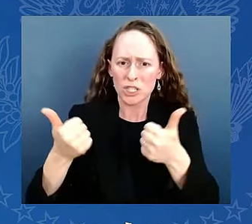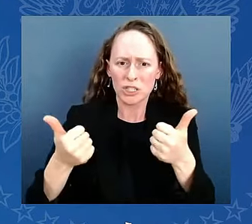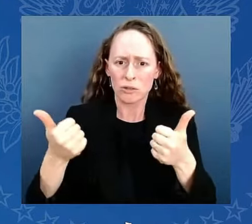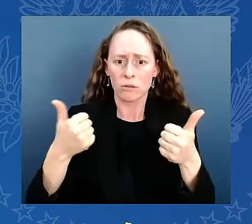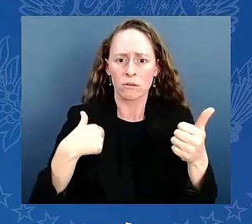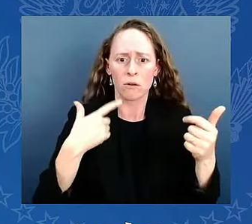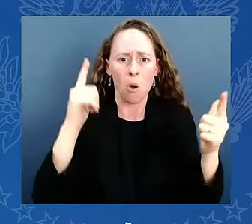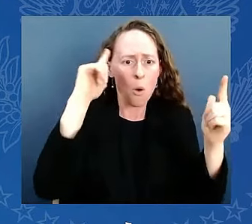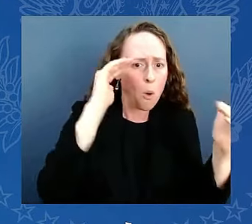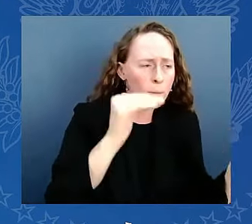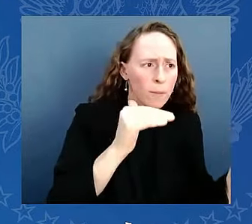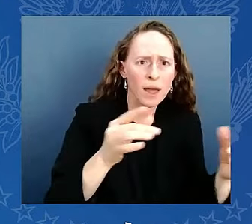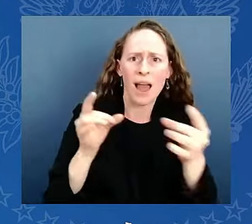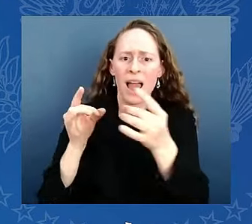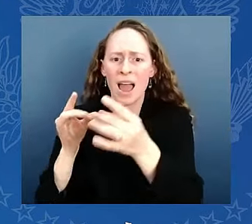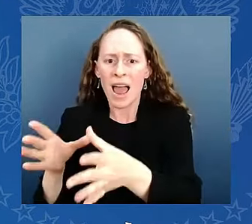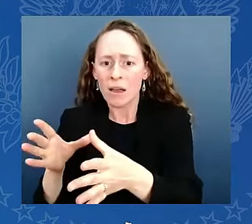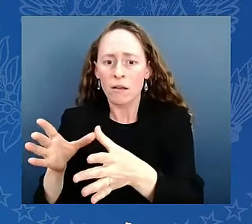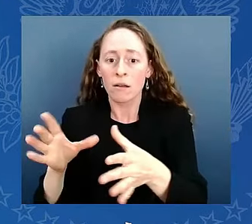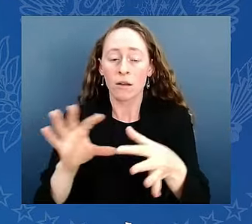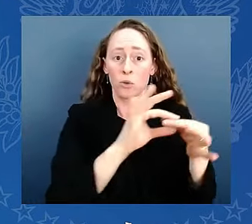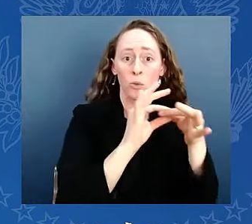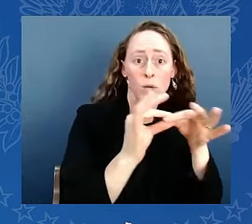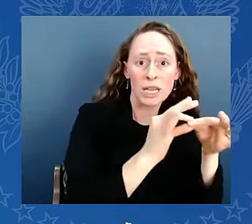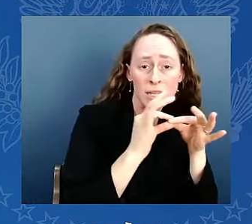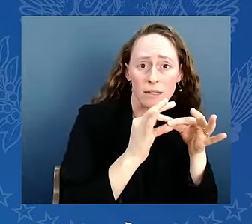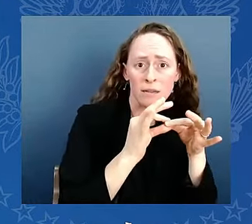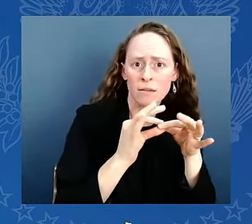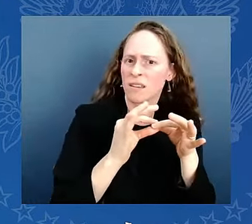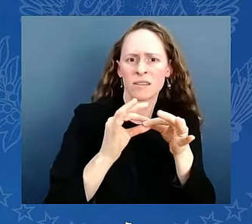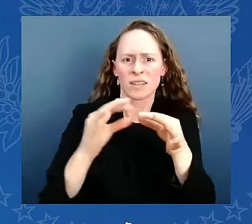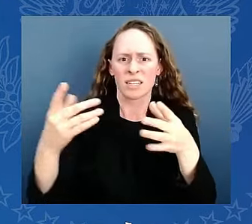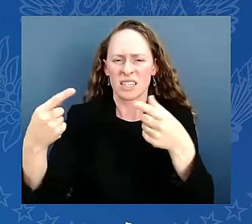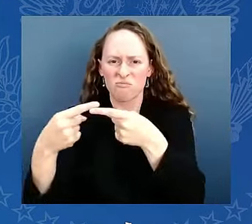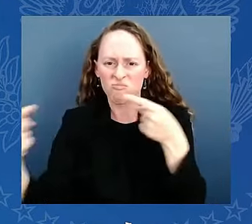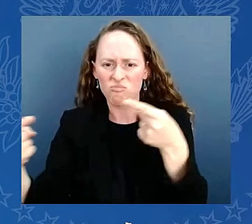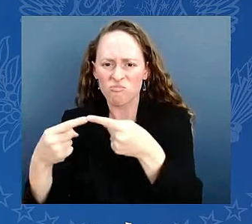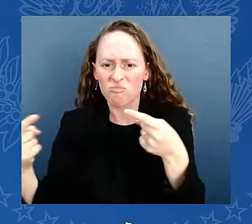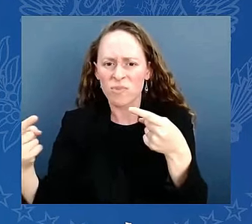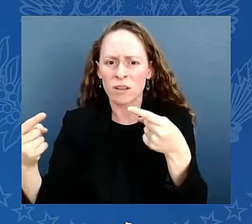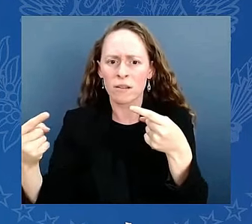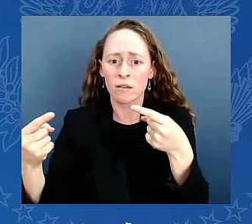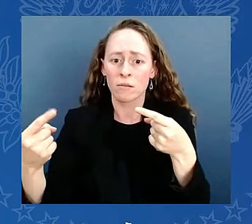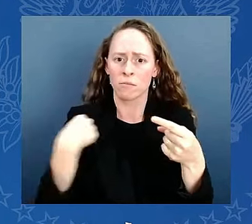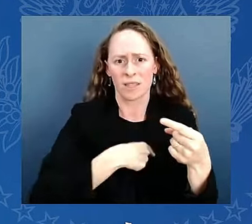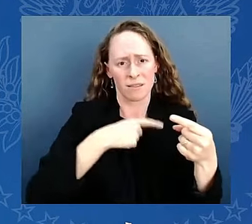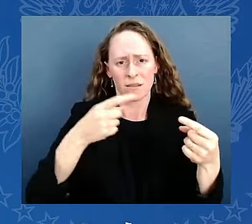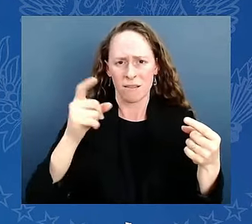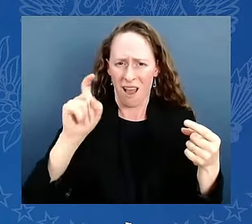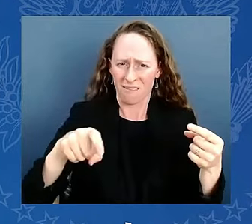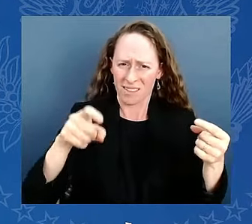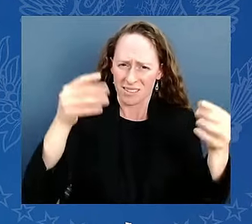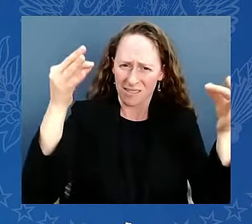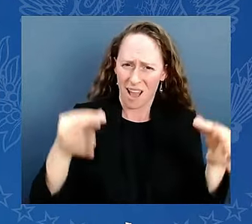do we still believe in honesty, decency, respect, freedom, justice and democracy?